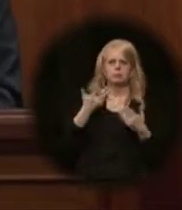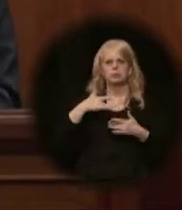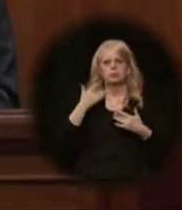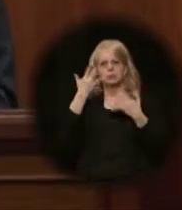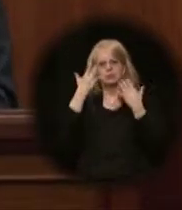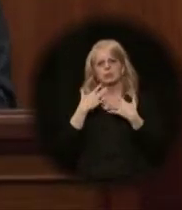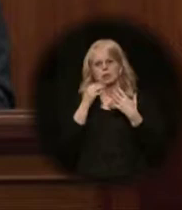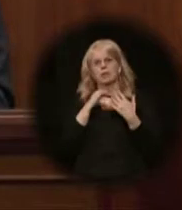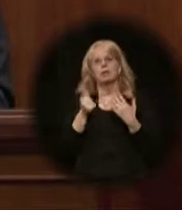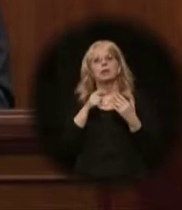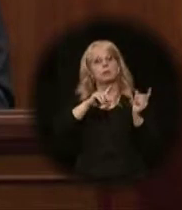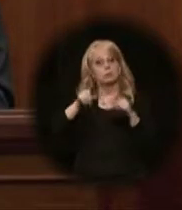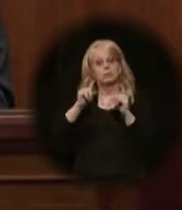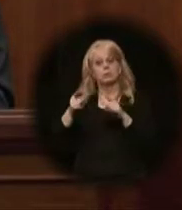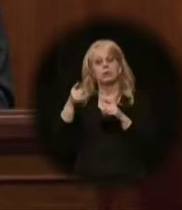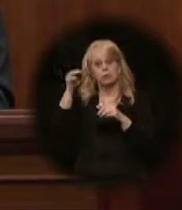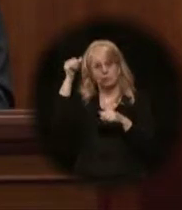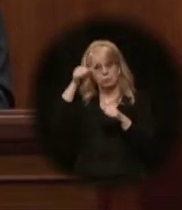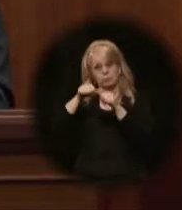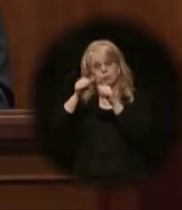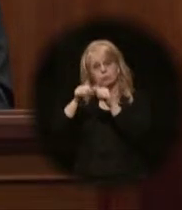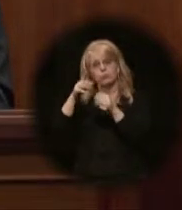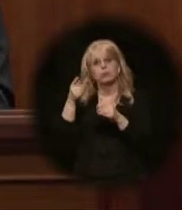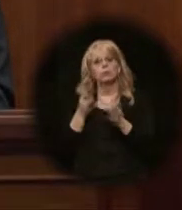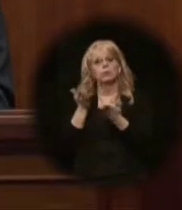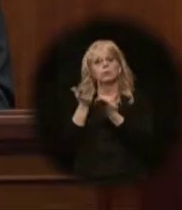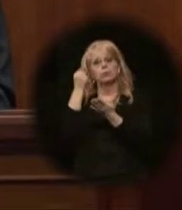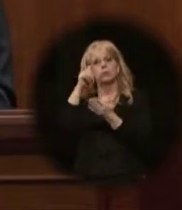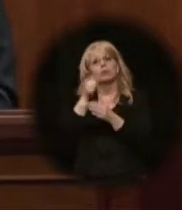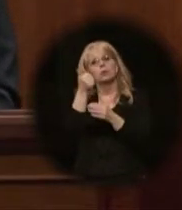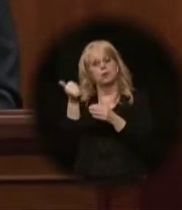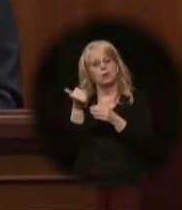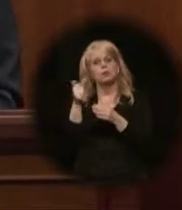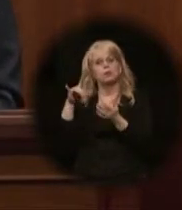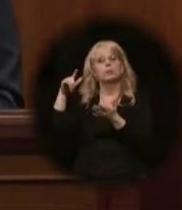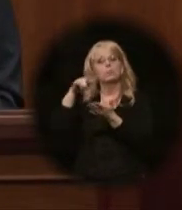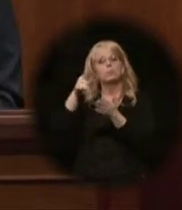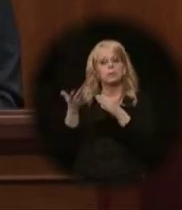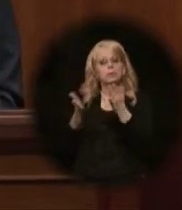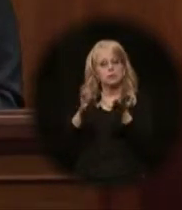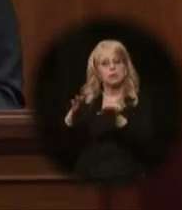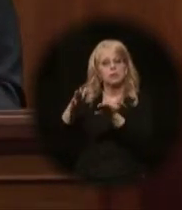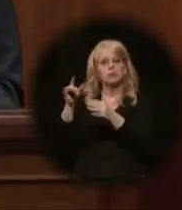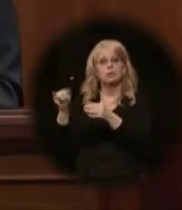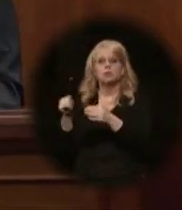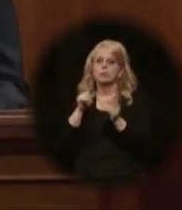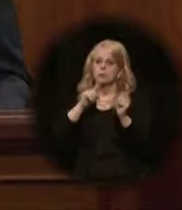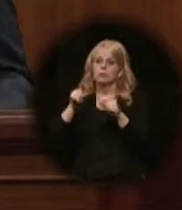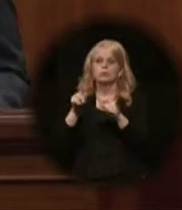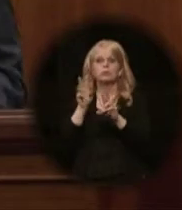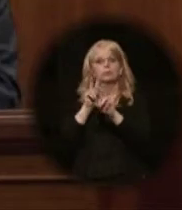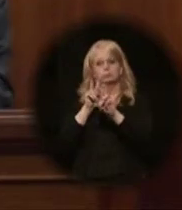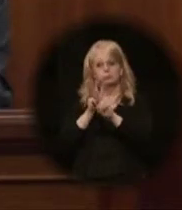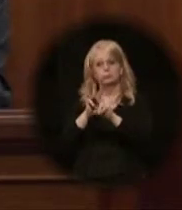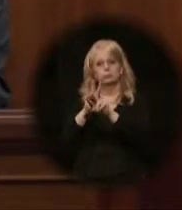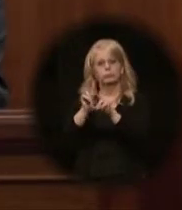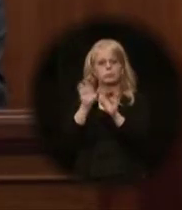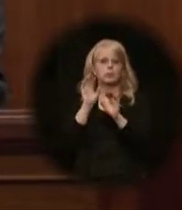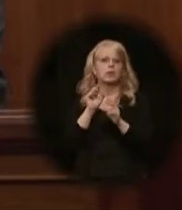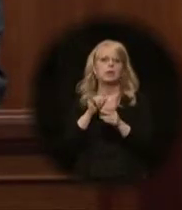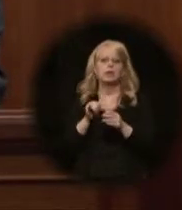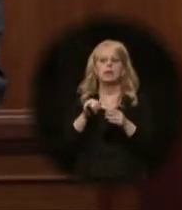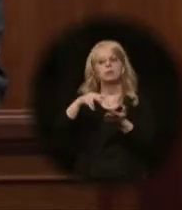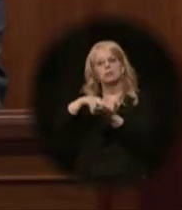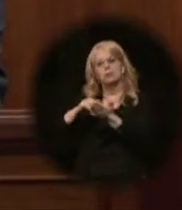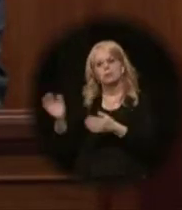the memorial service for Mel Nading, the public safety Helo-1 pilot who was lost alongside her husband. Nikki stood with her